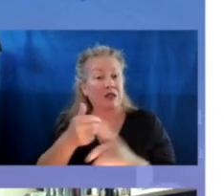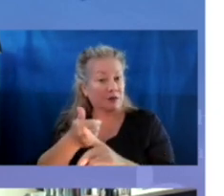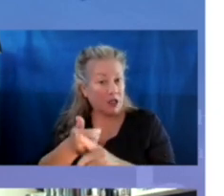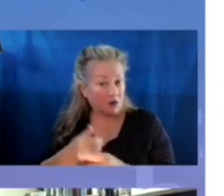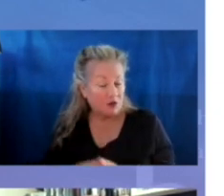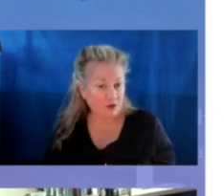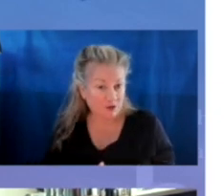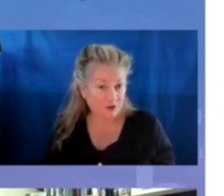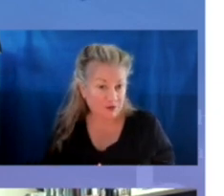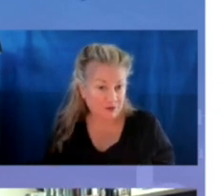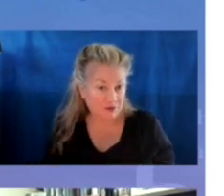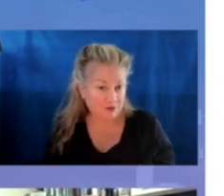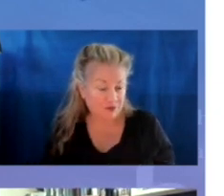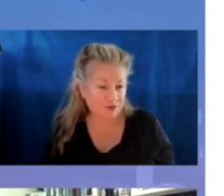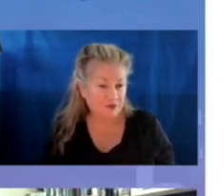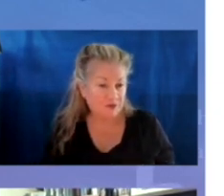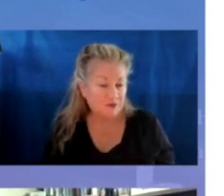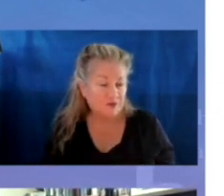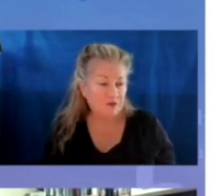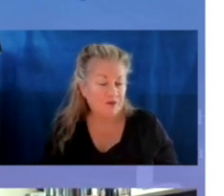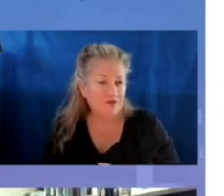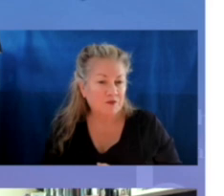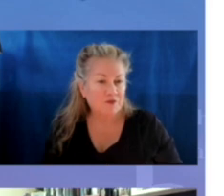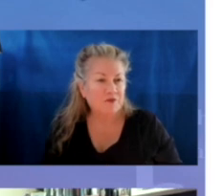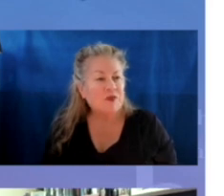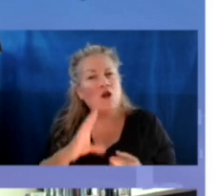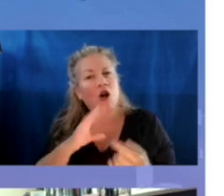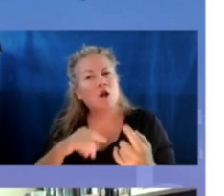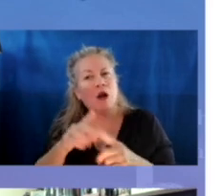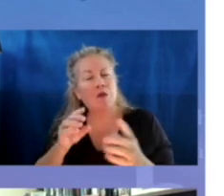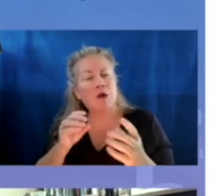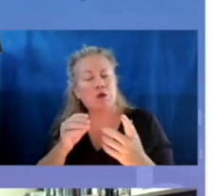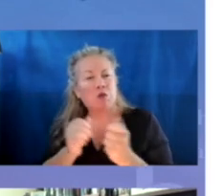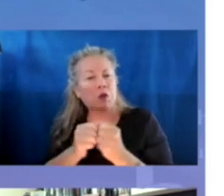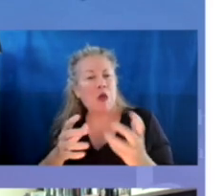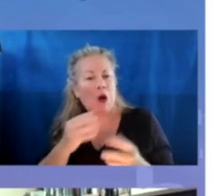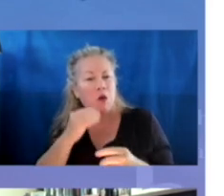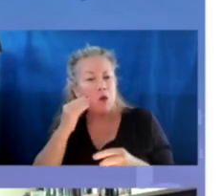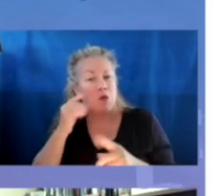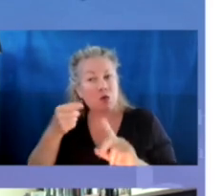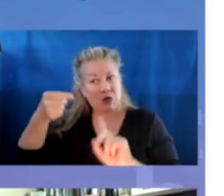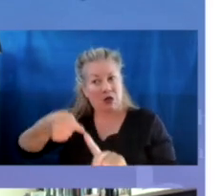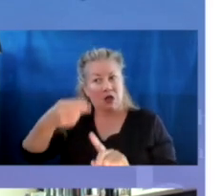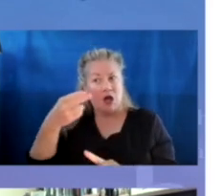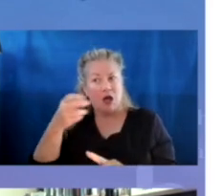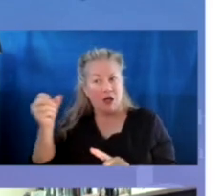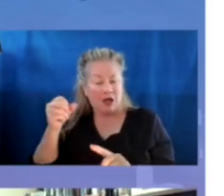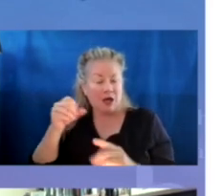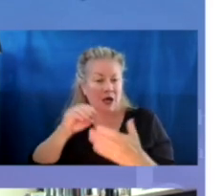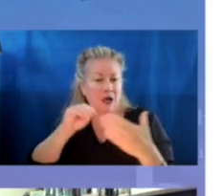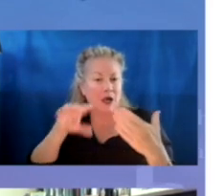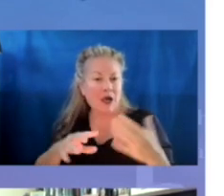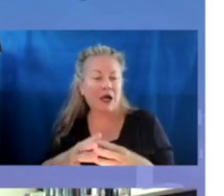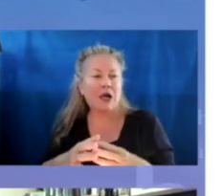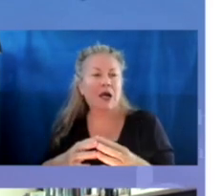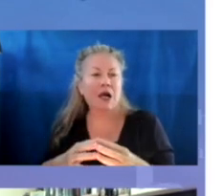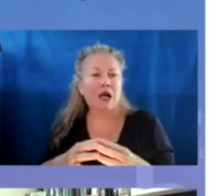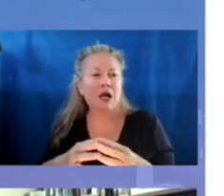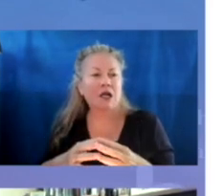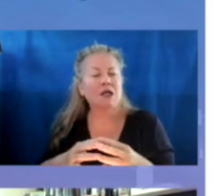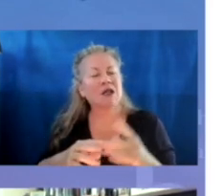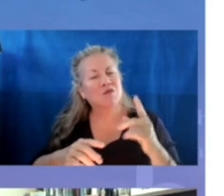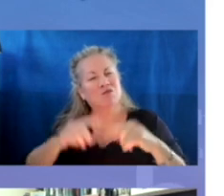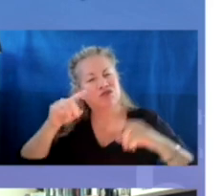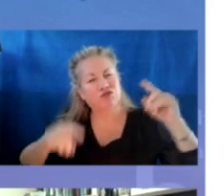when students talk about or respond to questions about homelessness, in this case, in particular, high school students, we see more